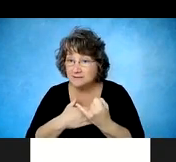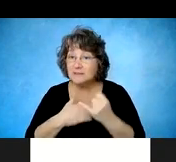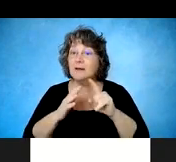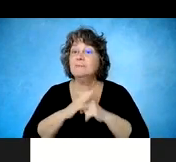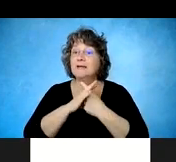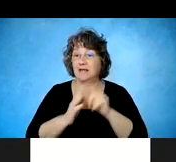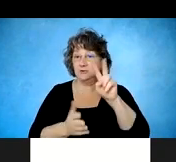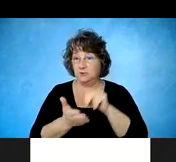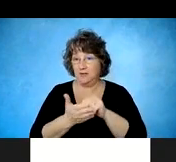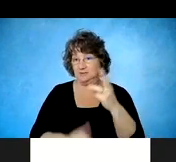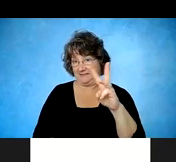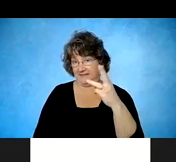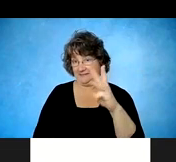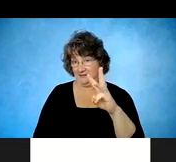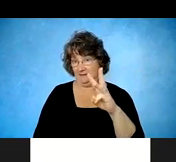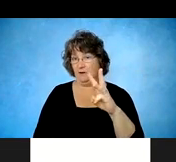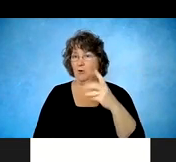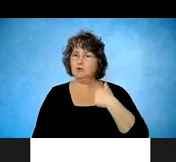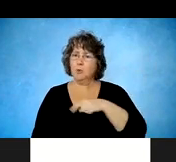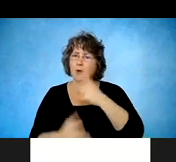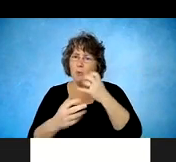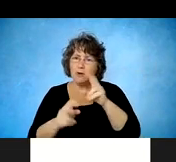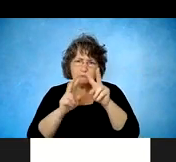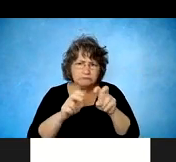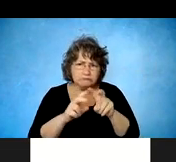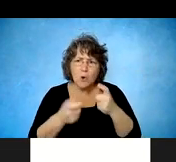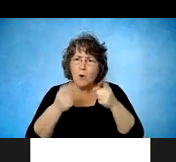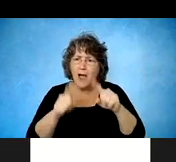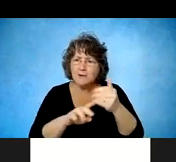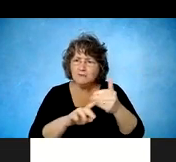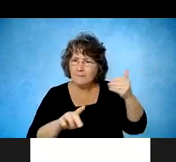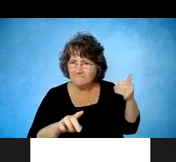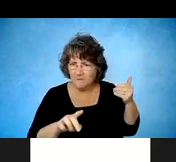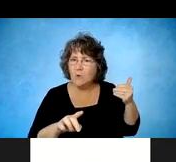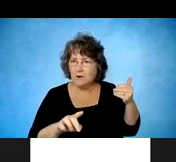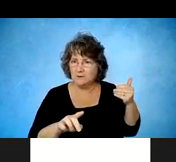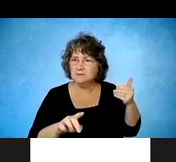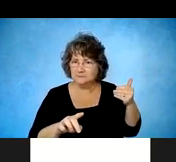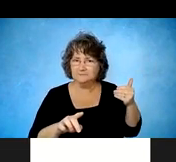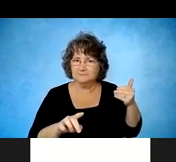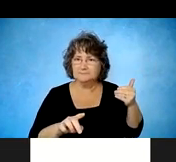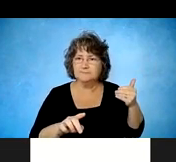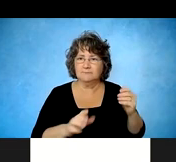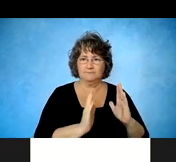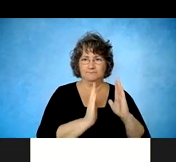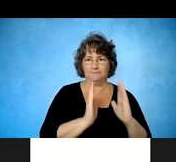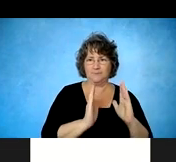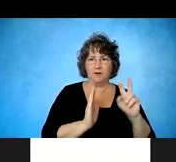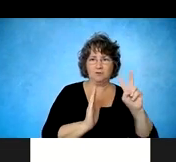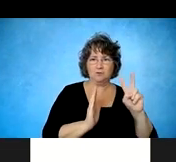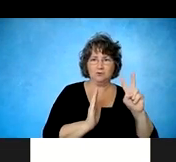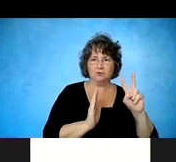became about what was the employment rate for the spinal cord injury model systems, um, data between 2011 and 2016.